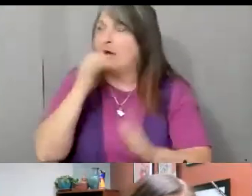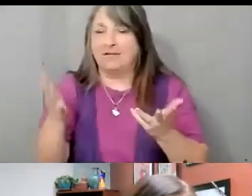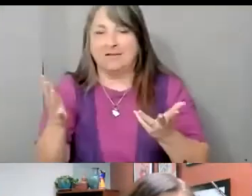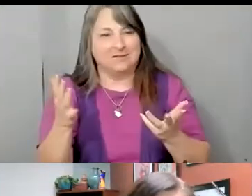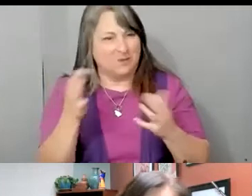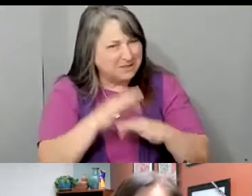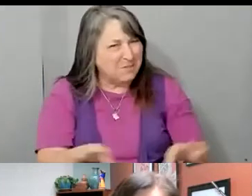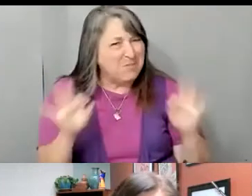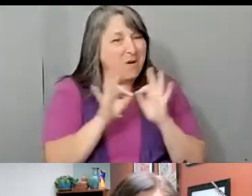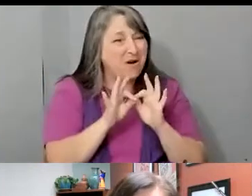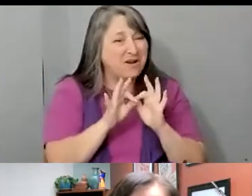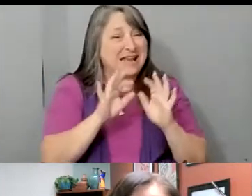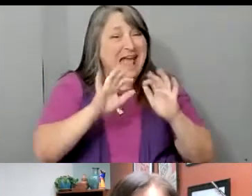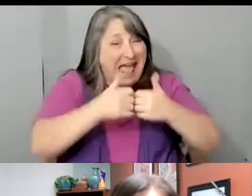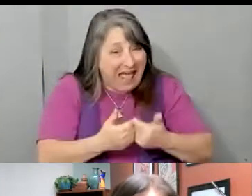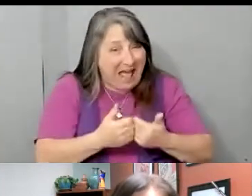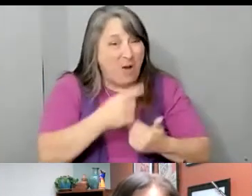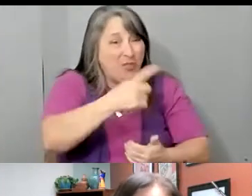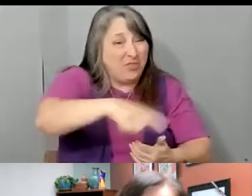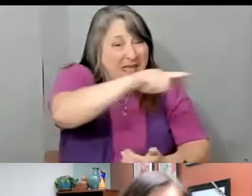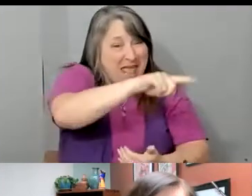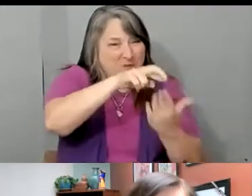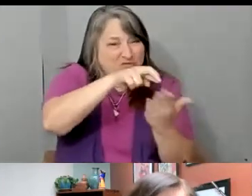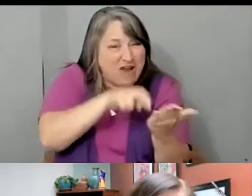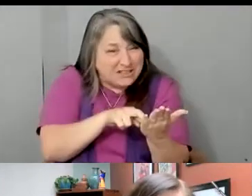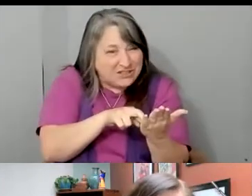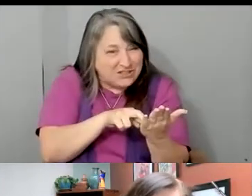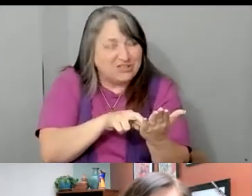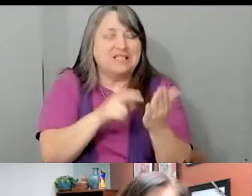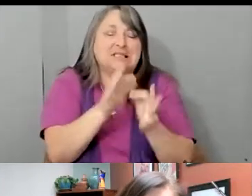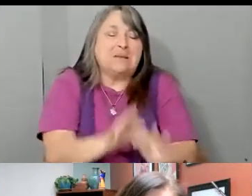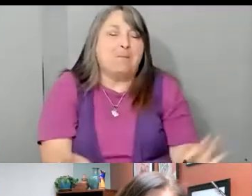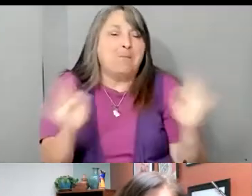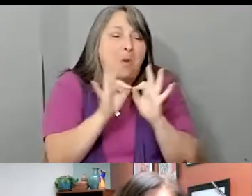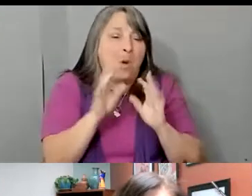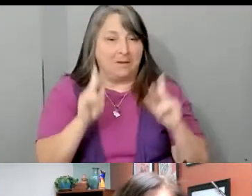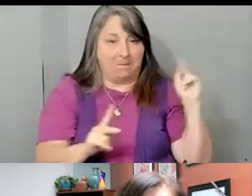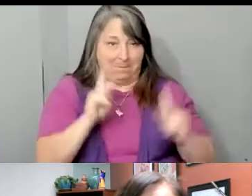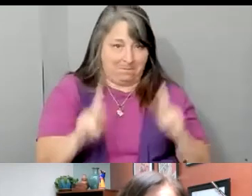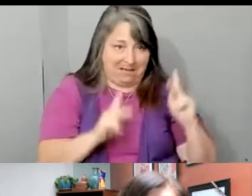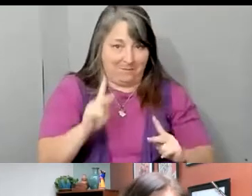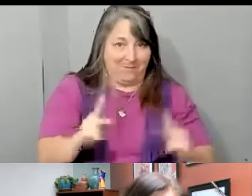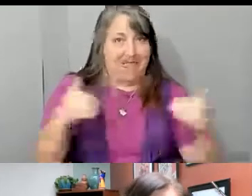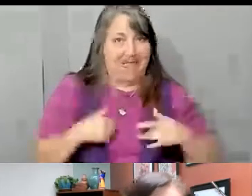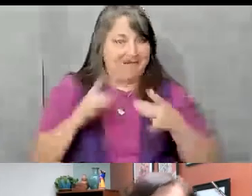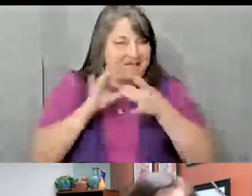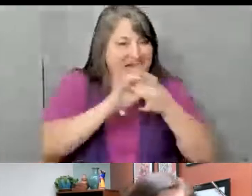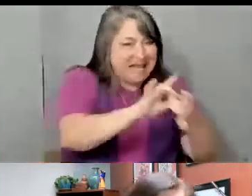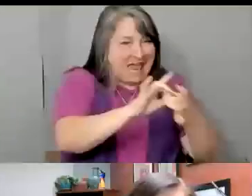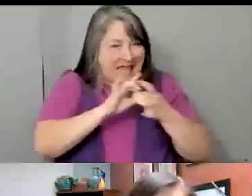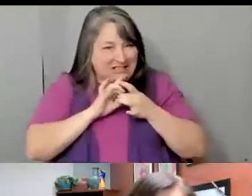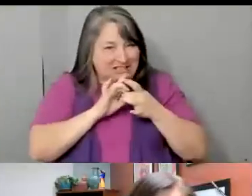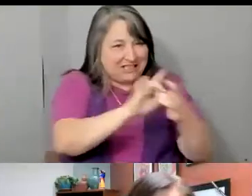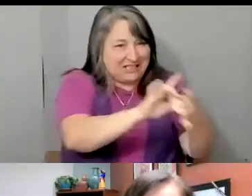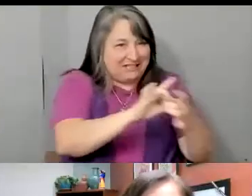te registras a tu partido es tan importante que la gente tenga una conexión y que puedan elegir de una